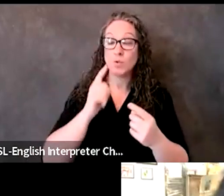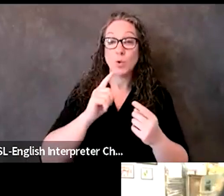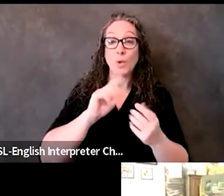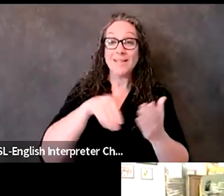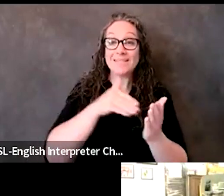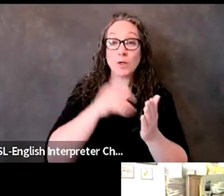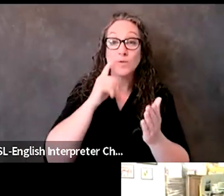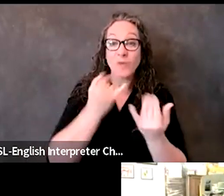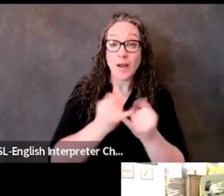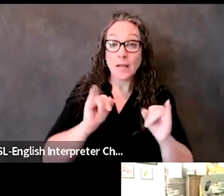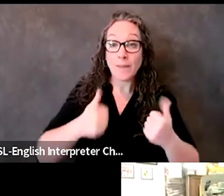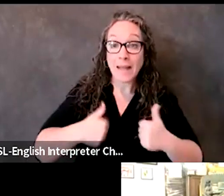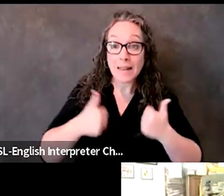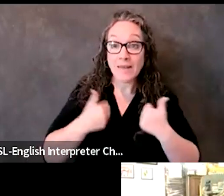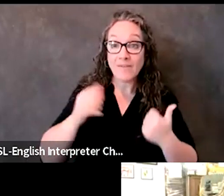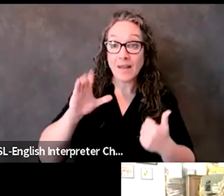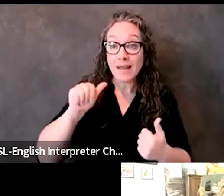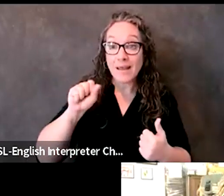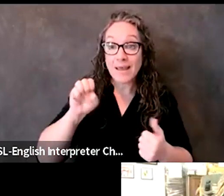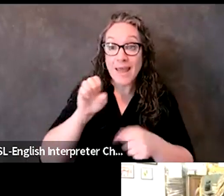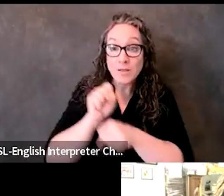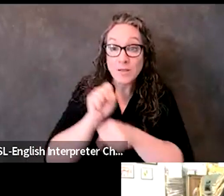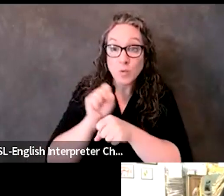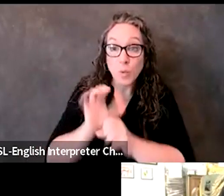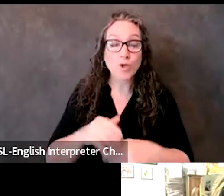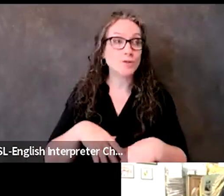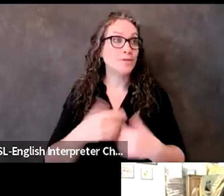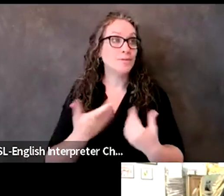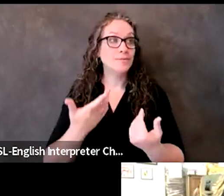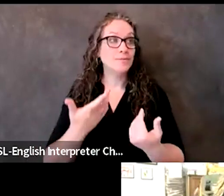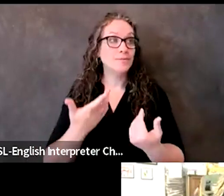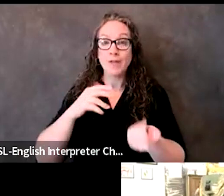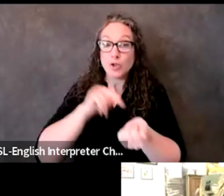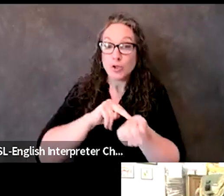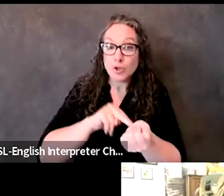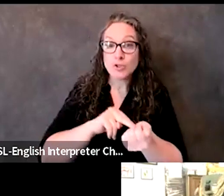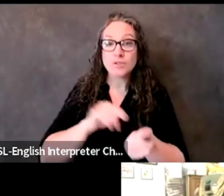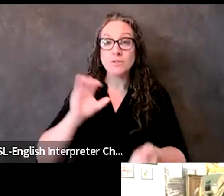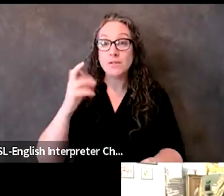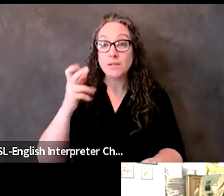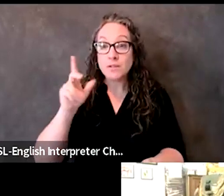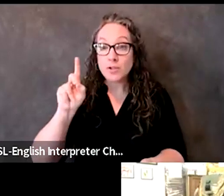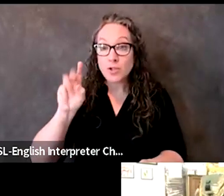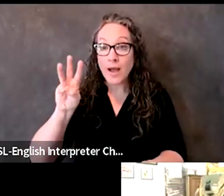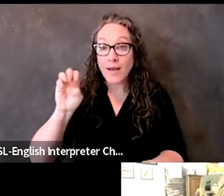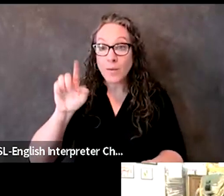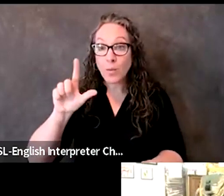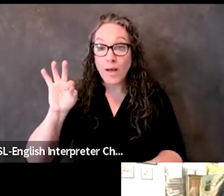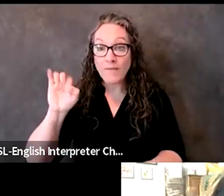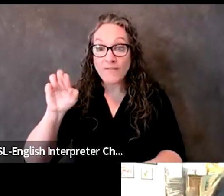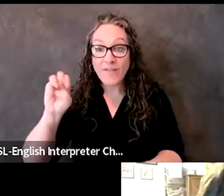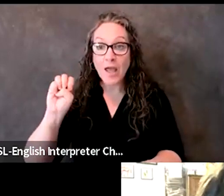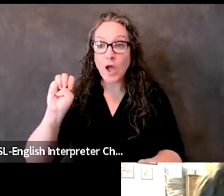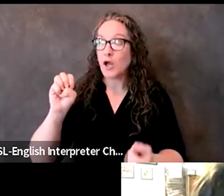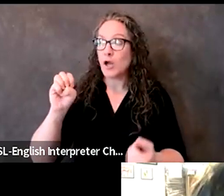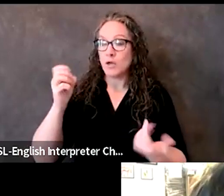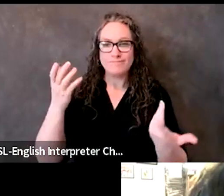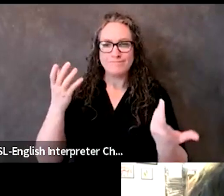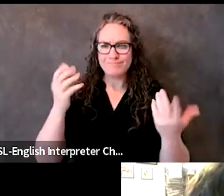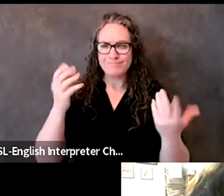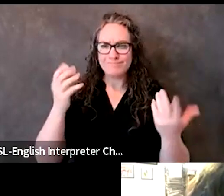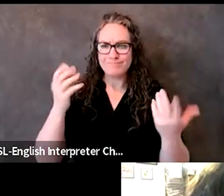caseworkers, community health nurses, child welfare caseworkers, you know, and caregivers. And I really wanted